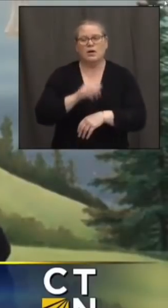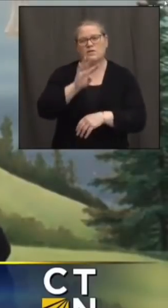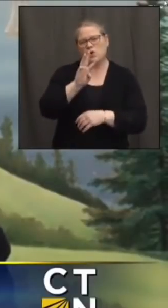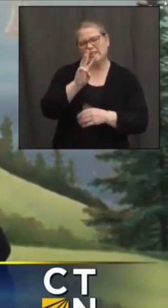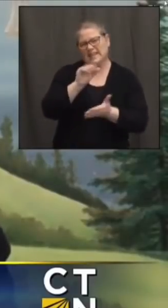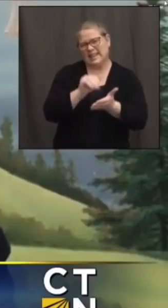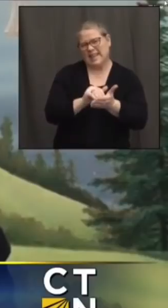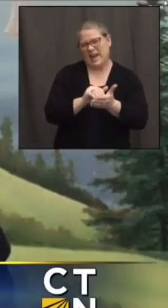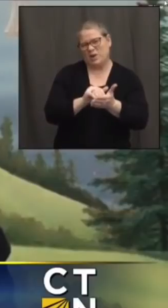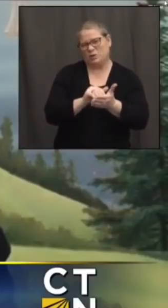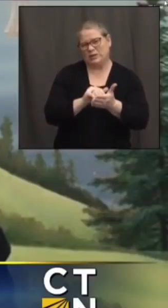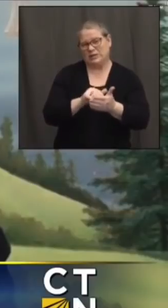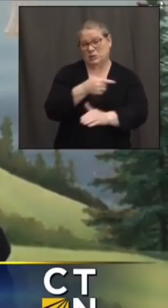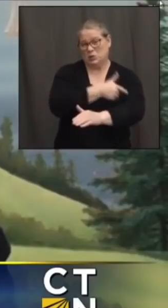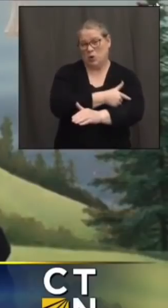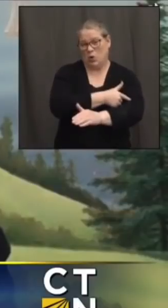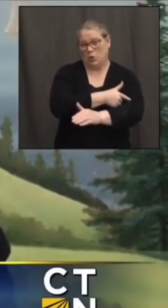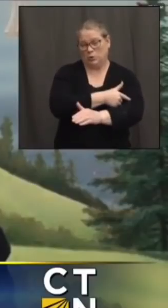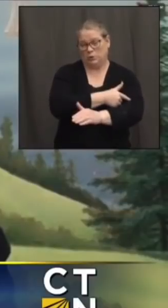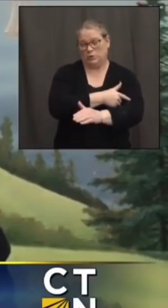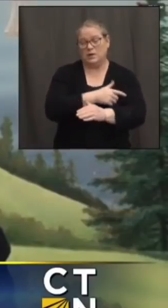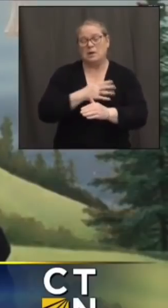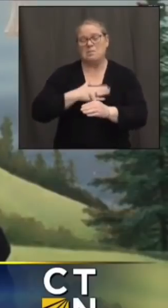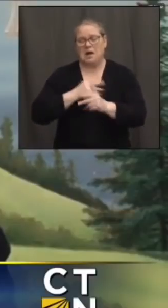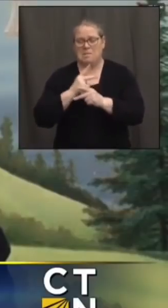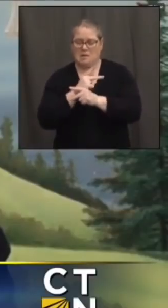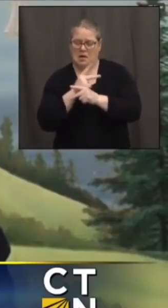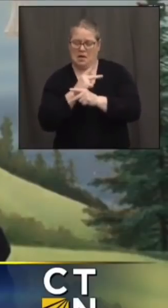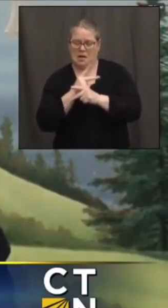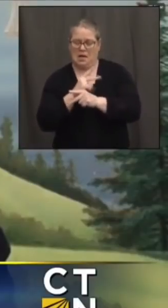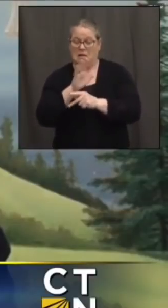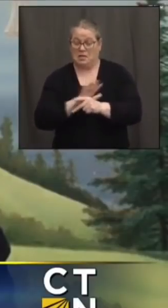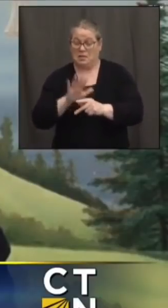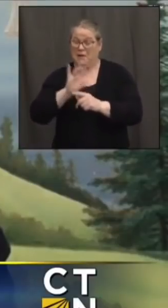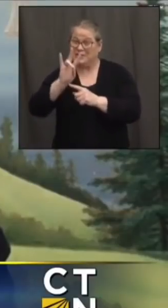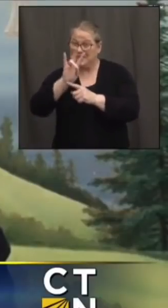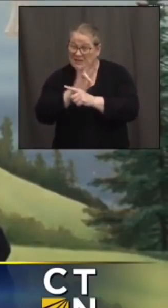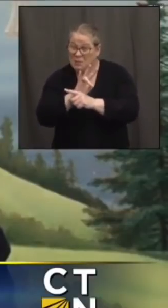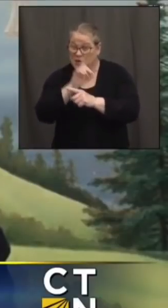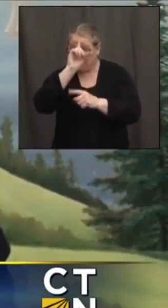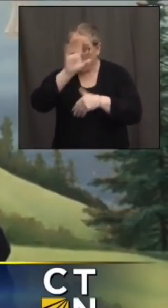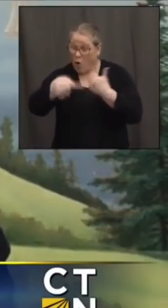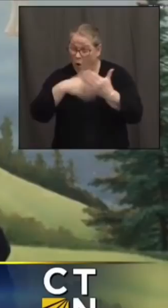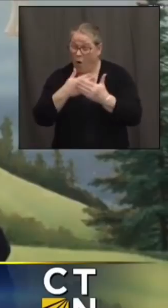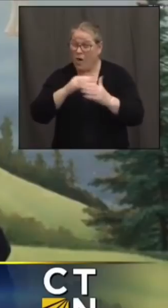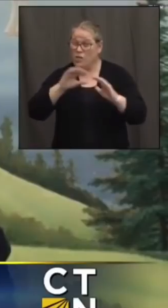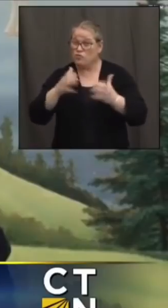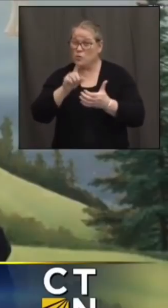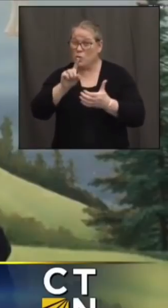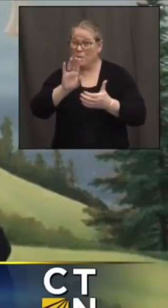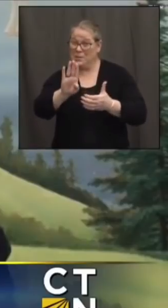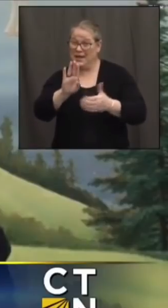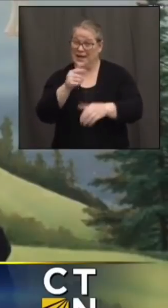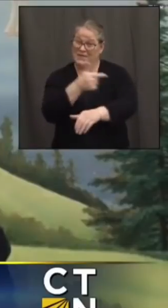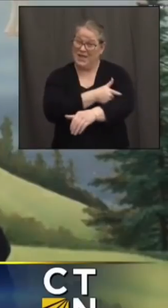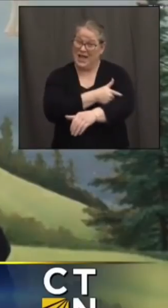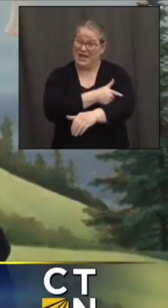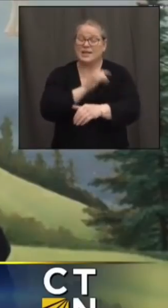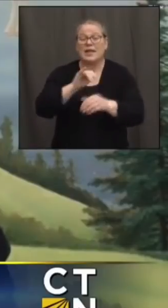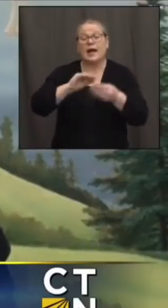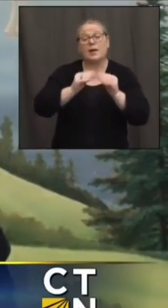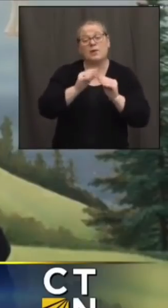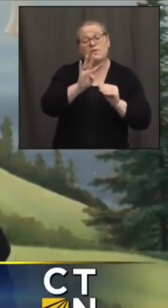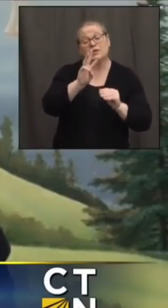take about seven months to get one be vaccinated i mean do you i know that you expect the number of 46 000 to increase soon but how